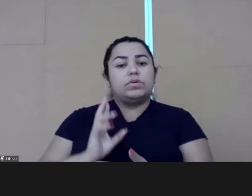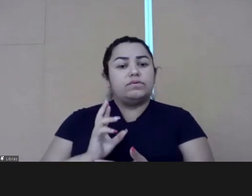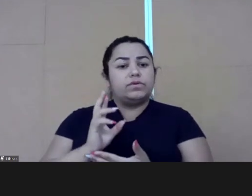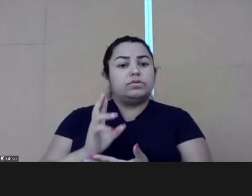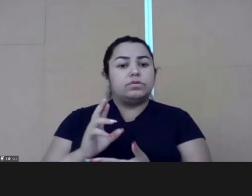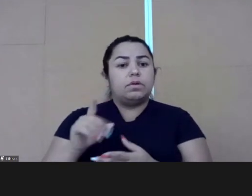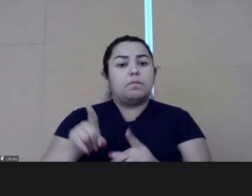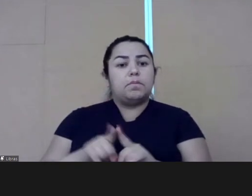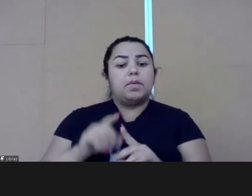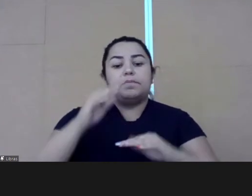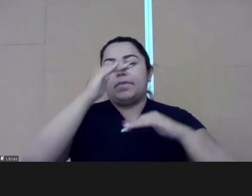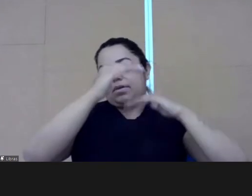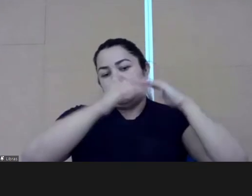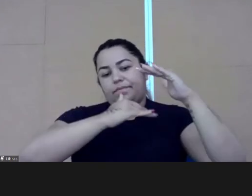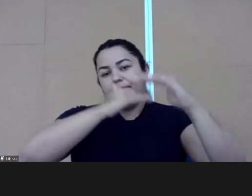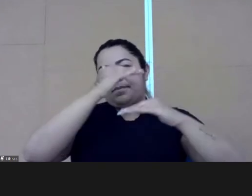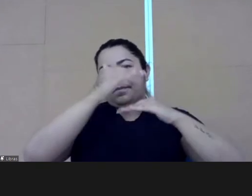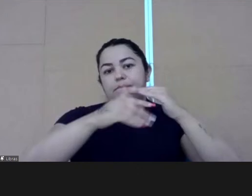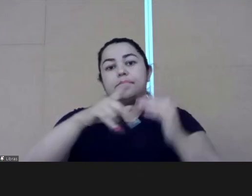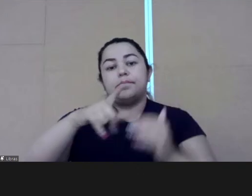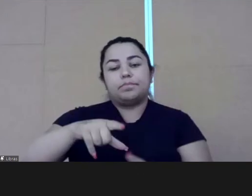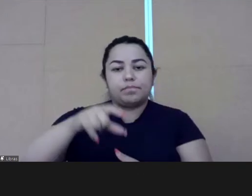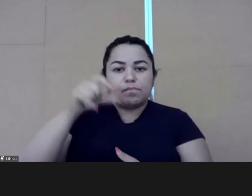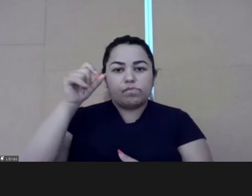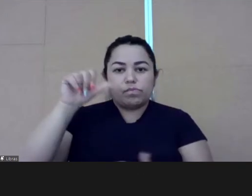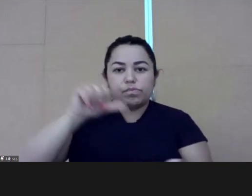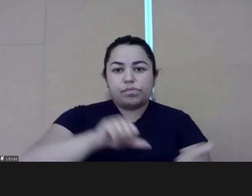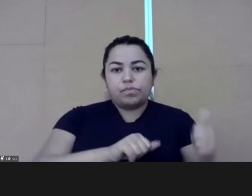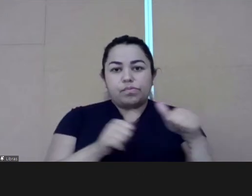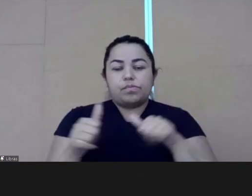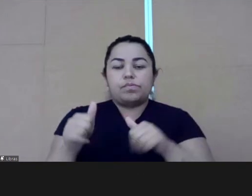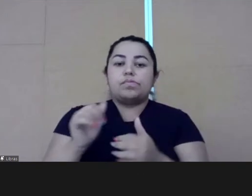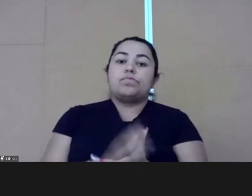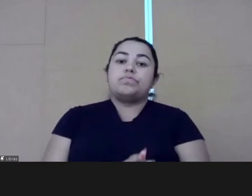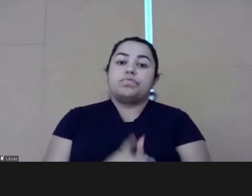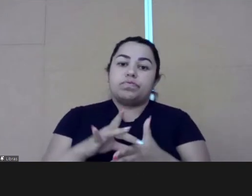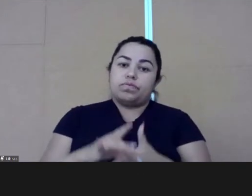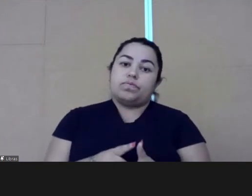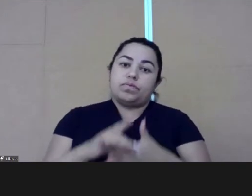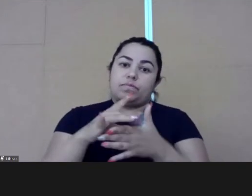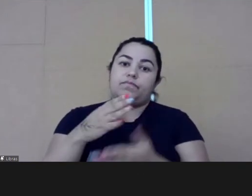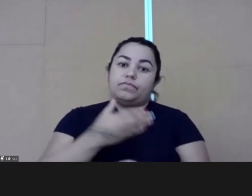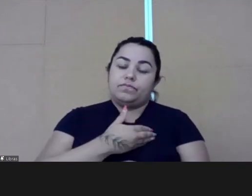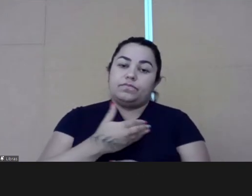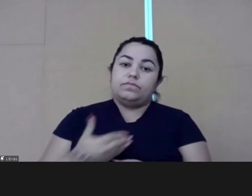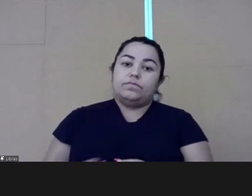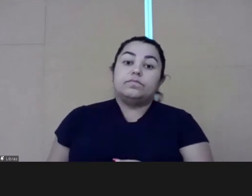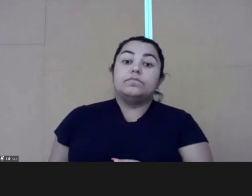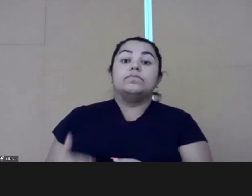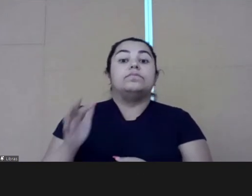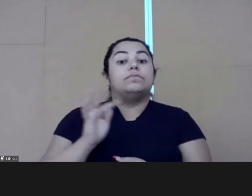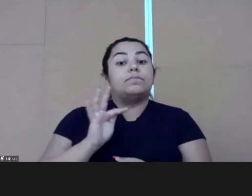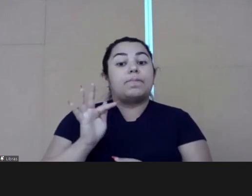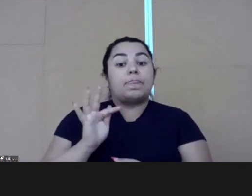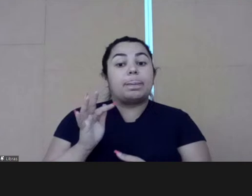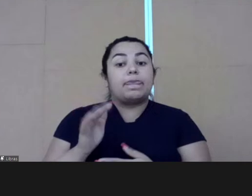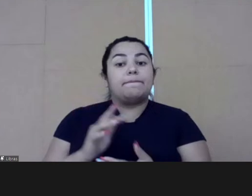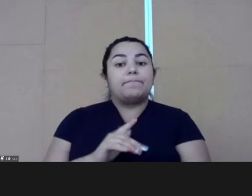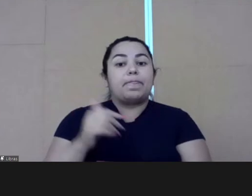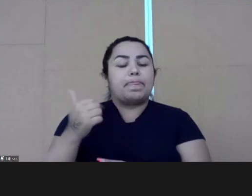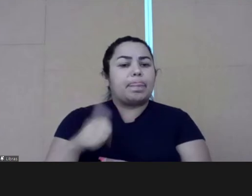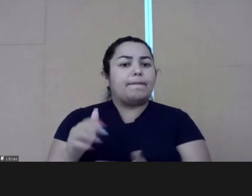nine skills at our references benchmarks for the evaluation assessment for the public sector